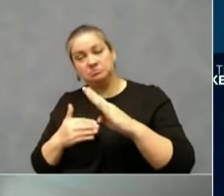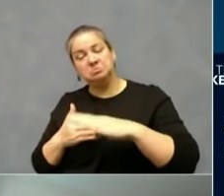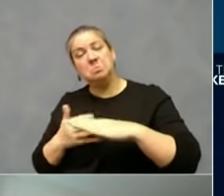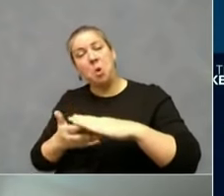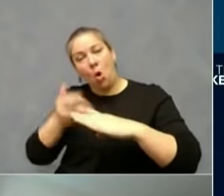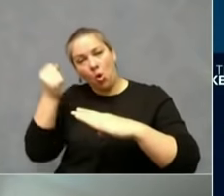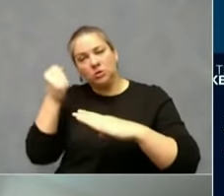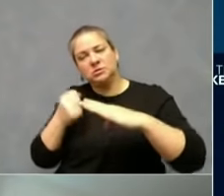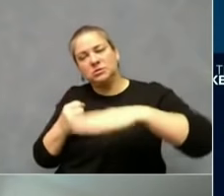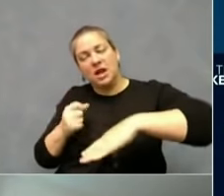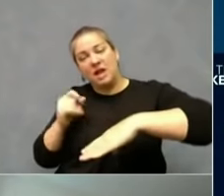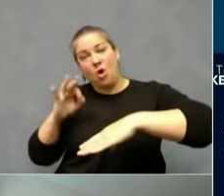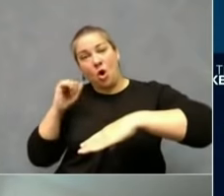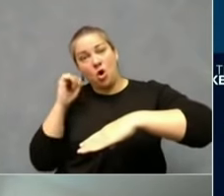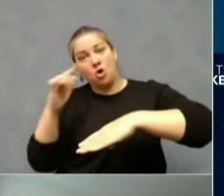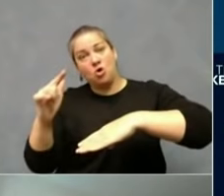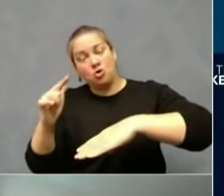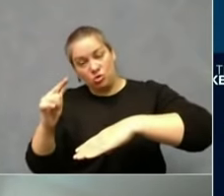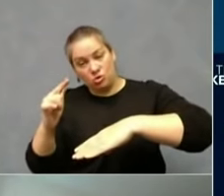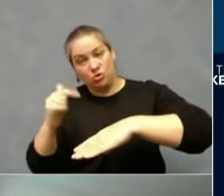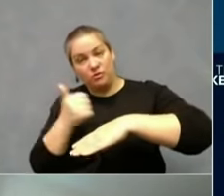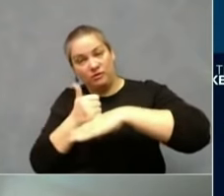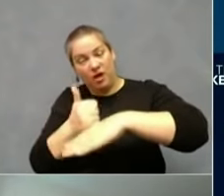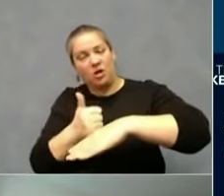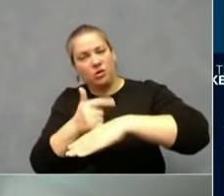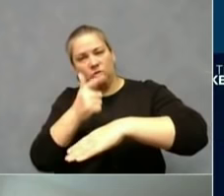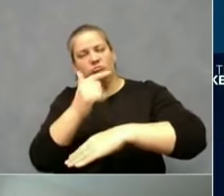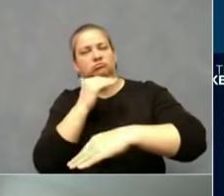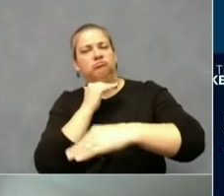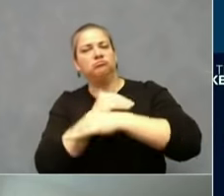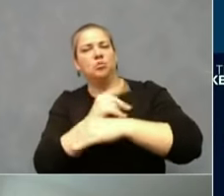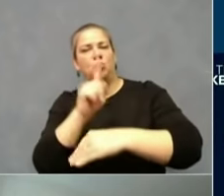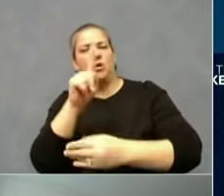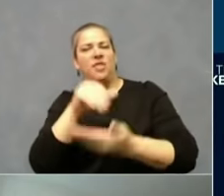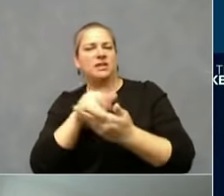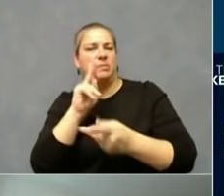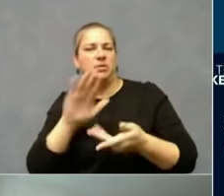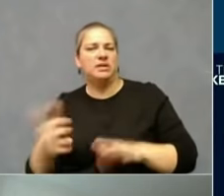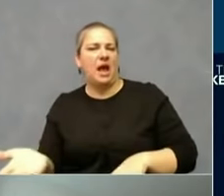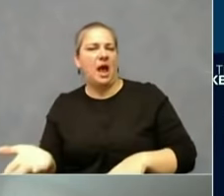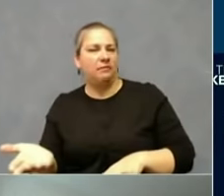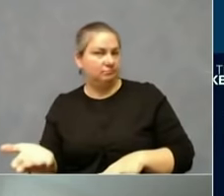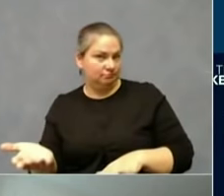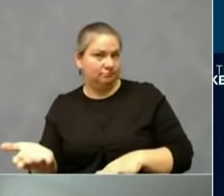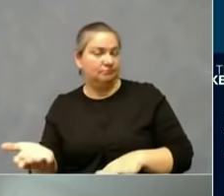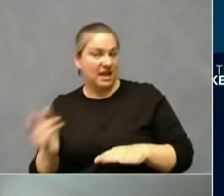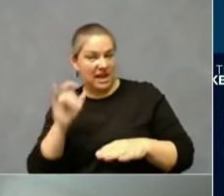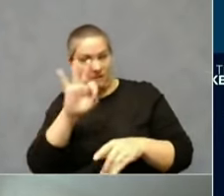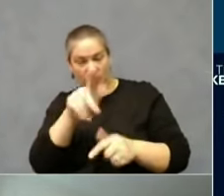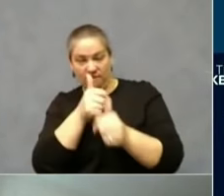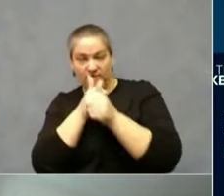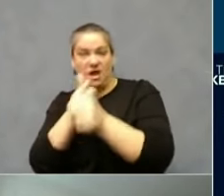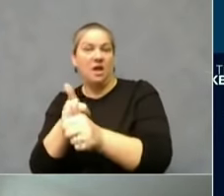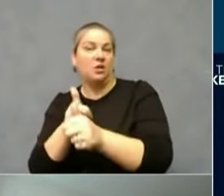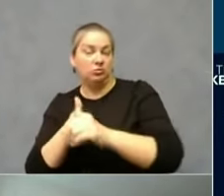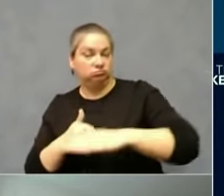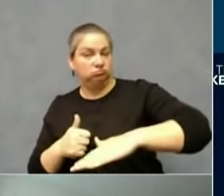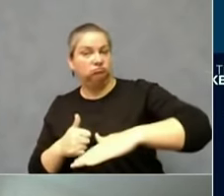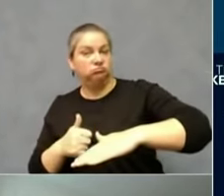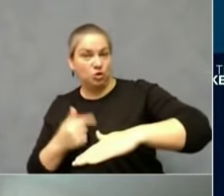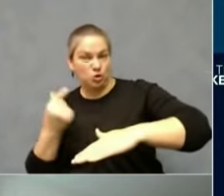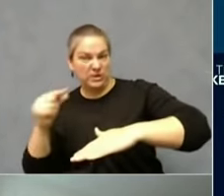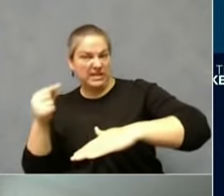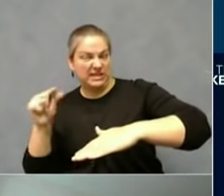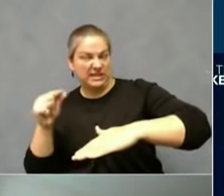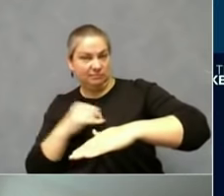,000 additional deaths, almost 1,000 people in those 14 counties who would be alive because of these measures that